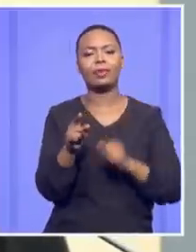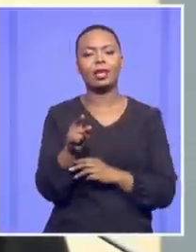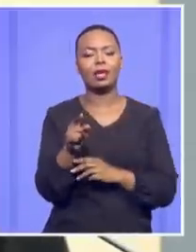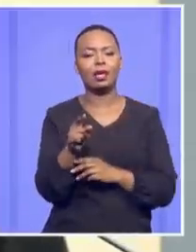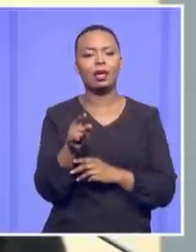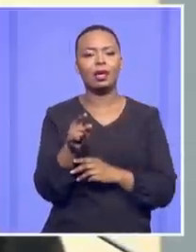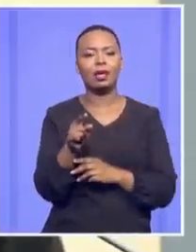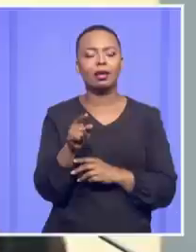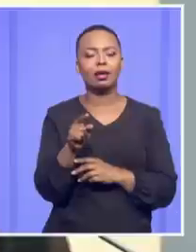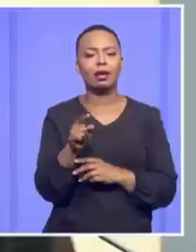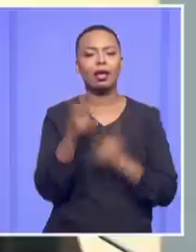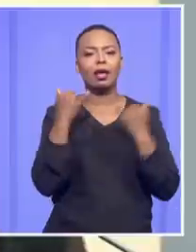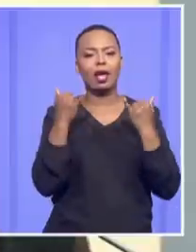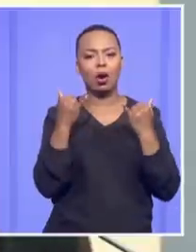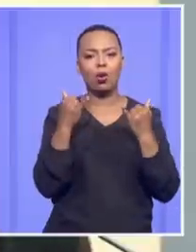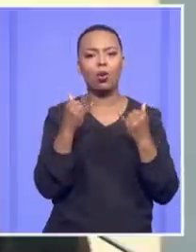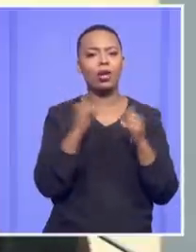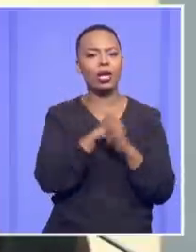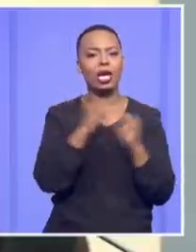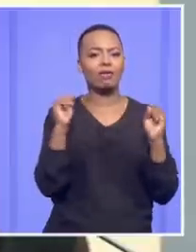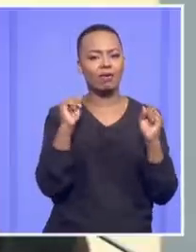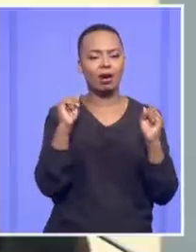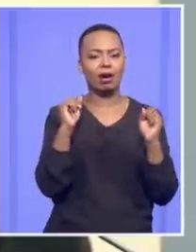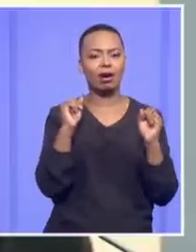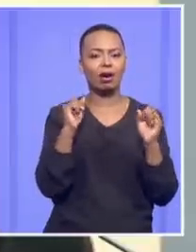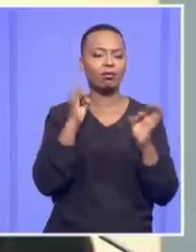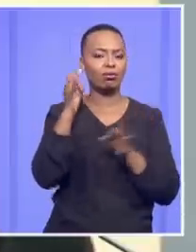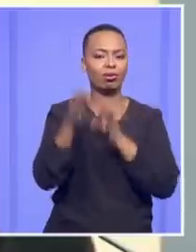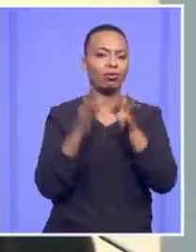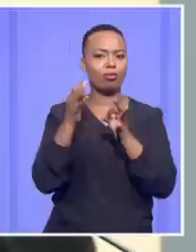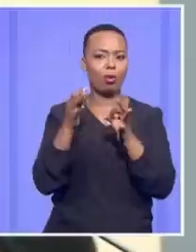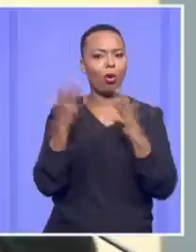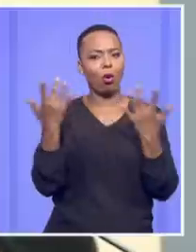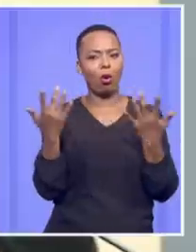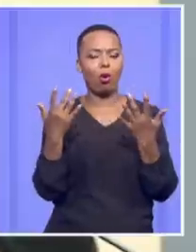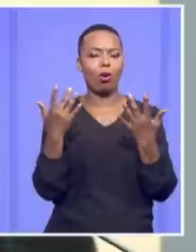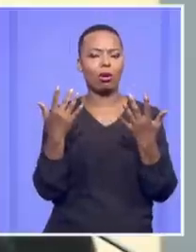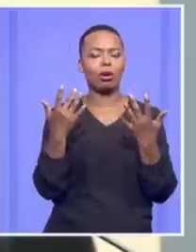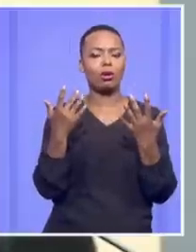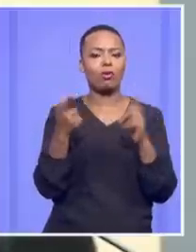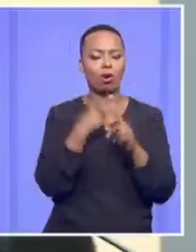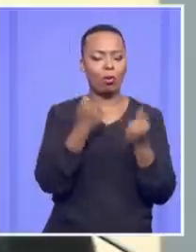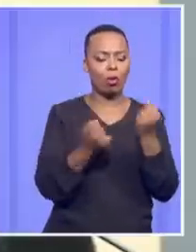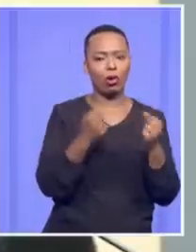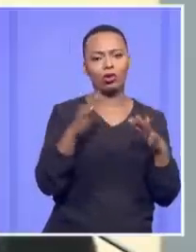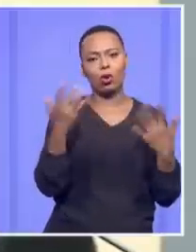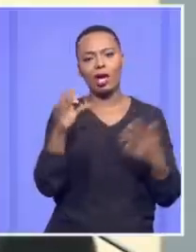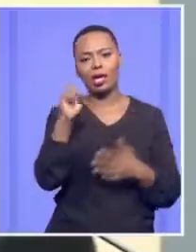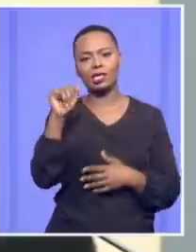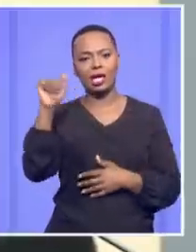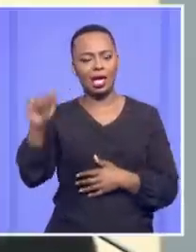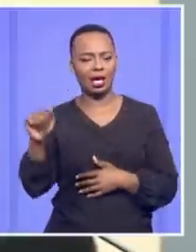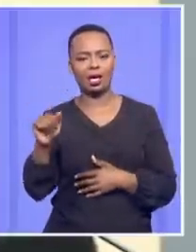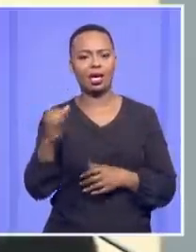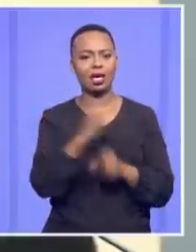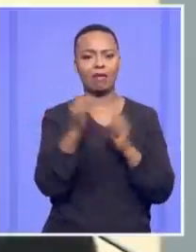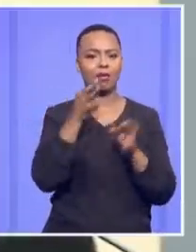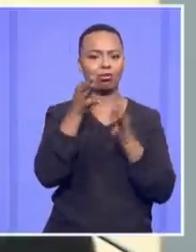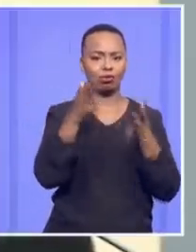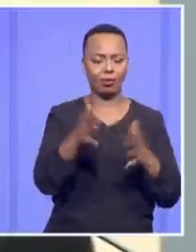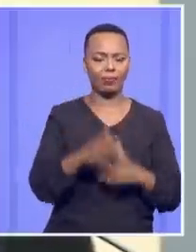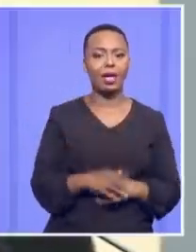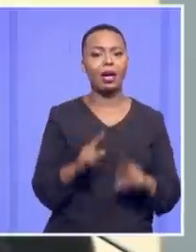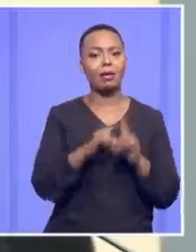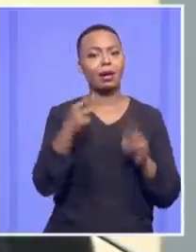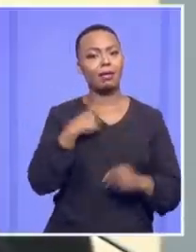as far as I know, it's never been interpreted, at least by this court, as far as I know by the SCA, maybe by a high court. I